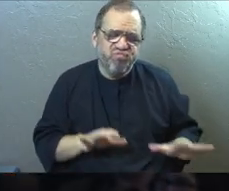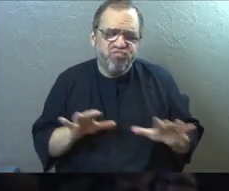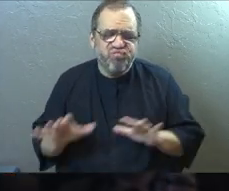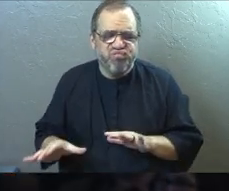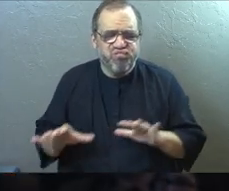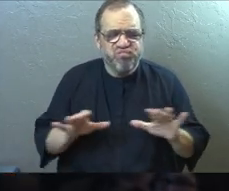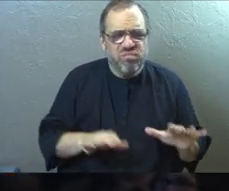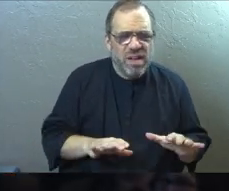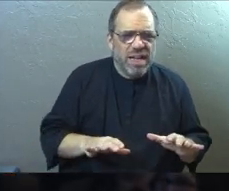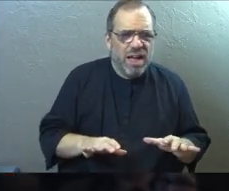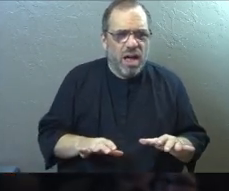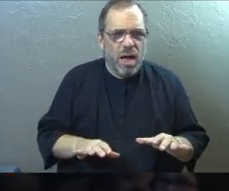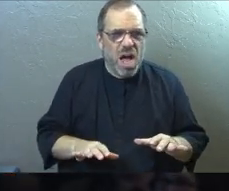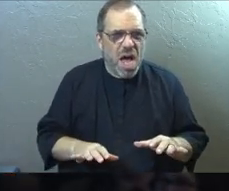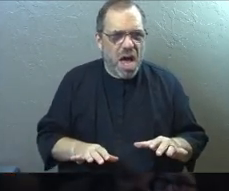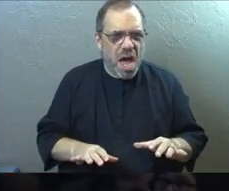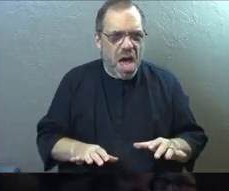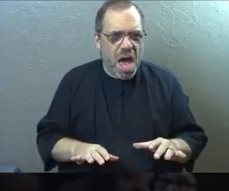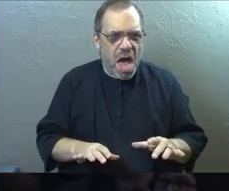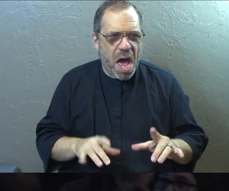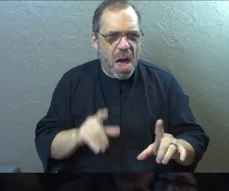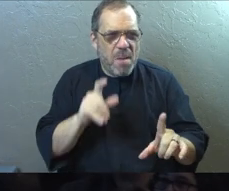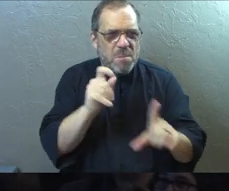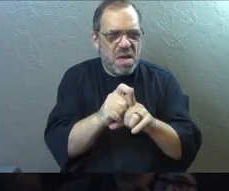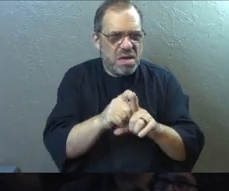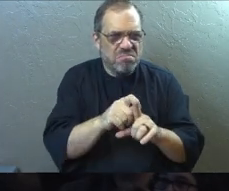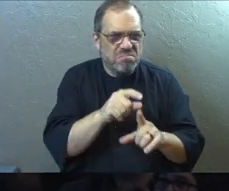and somebody seemed to pick you out. Yeah?